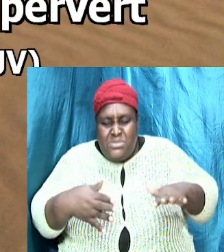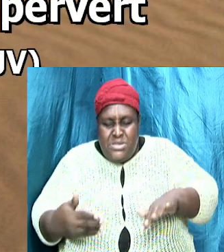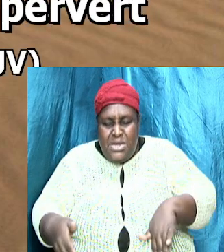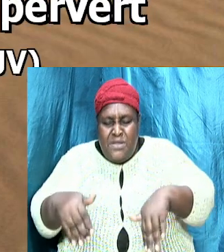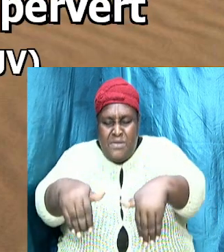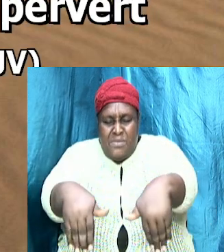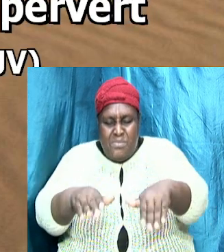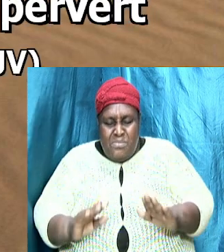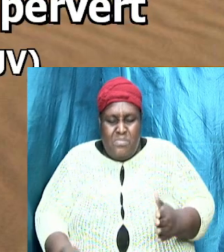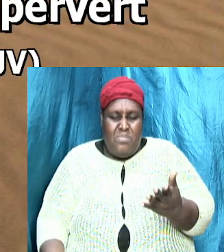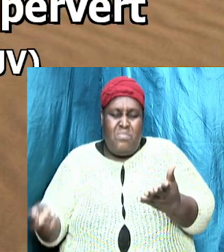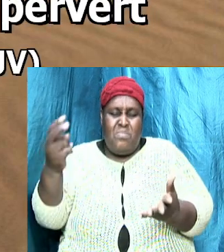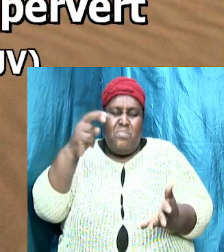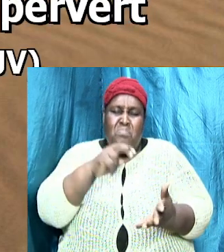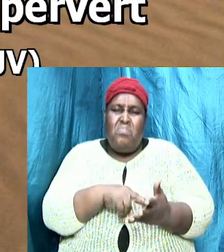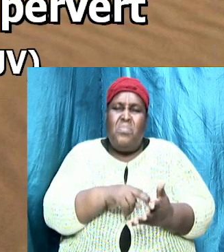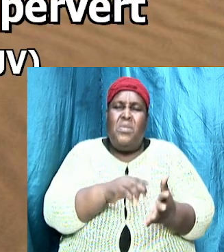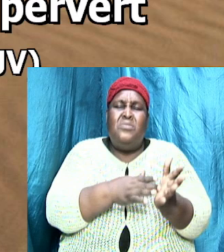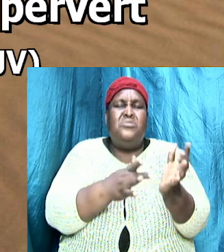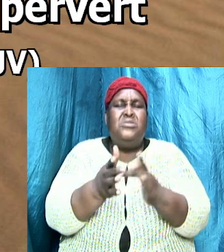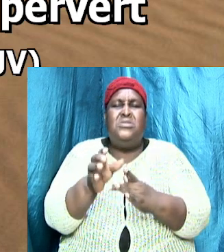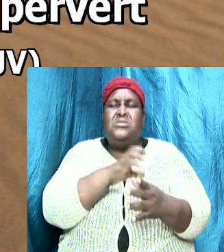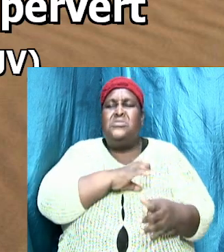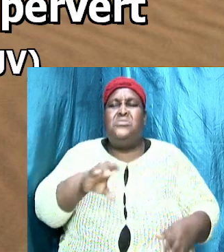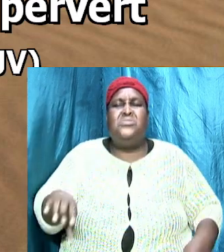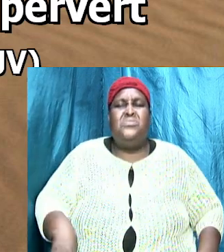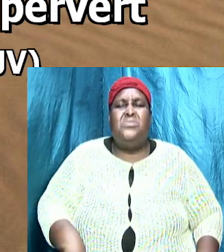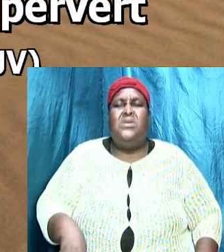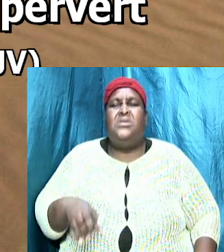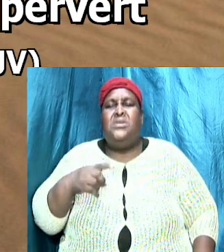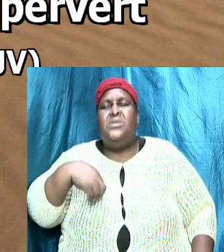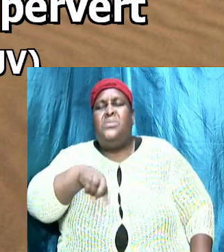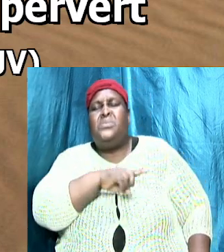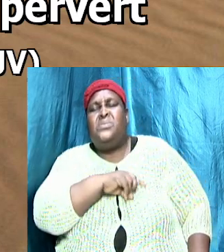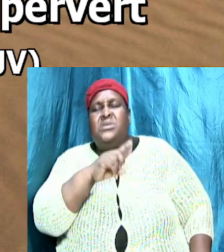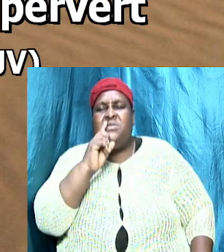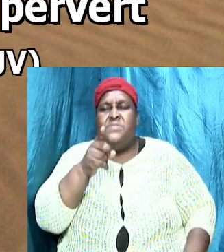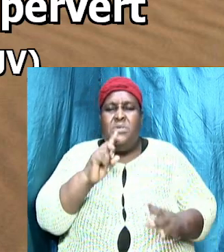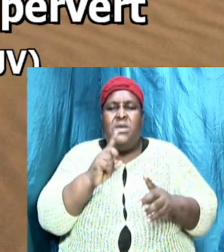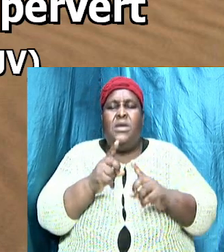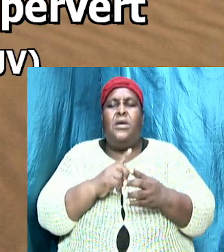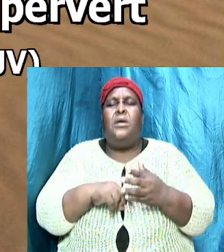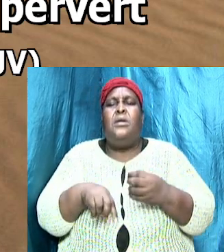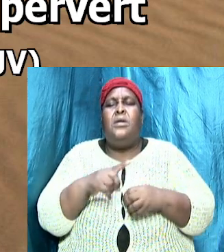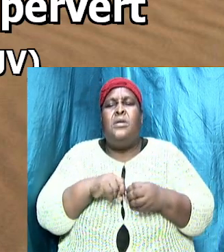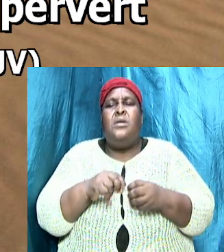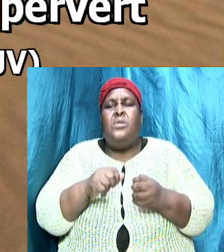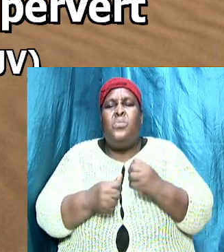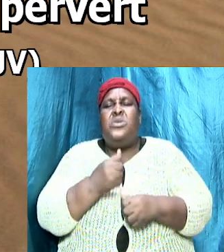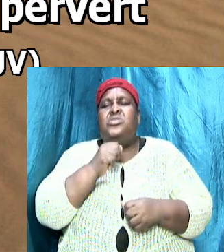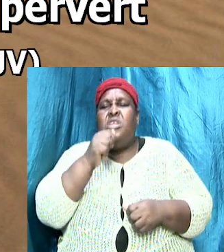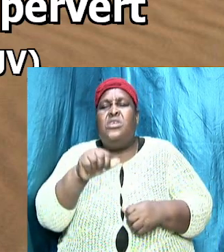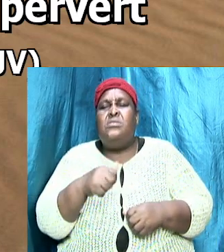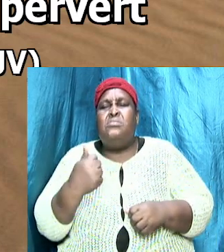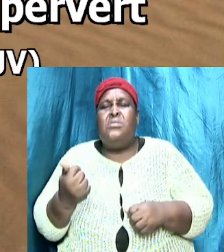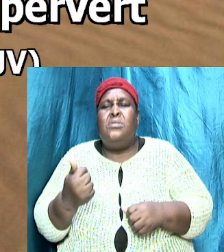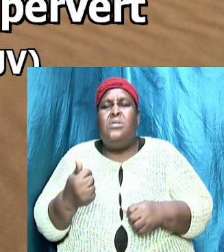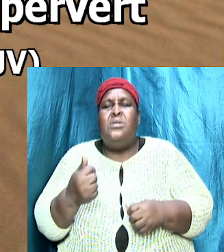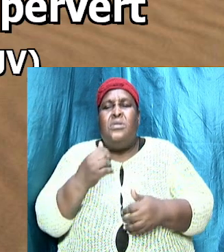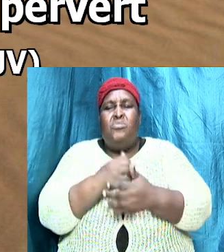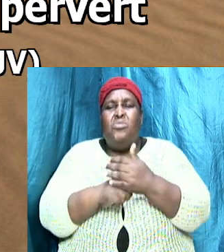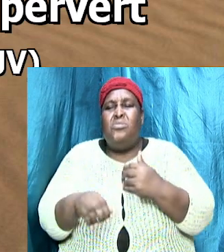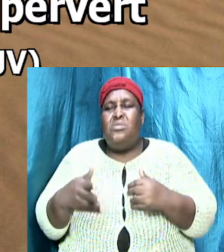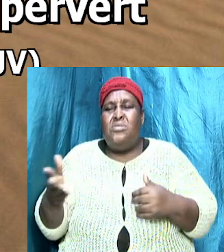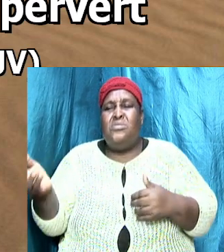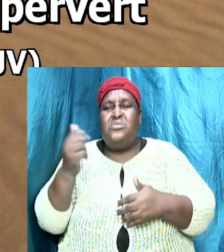Jesus Christ that we have been talking about which is not another but there be some that trouble you